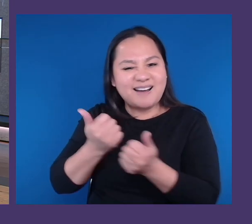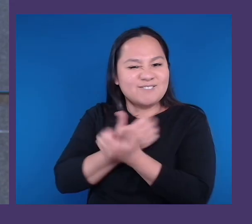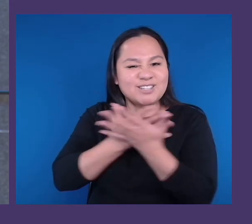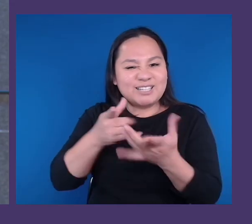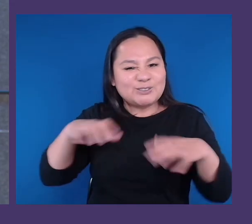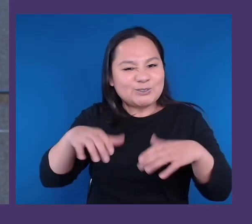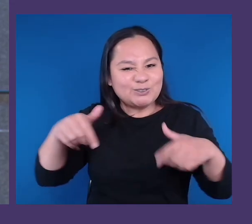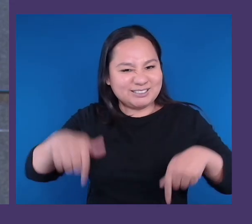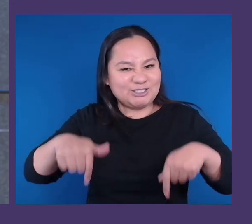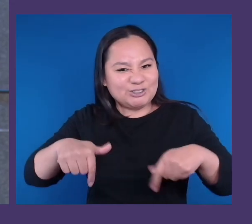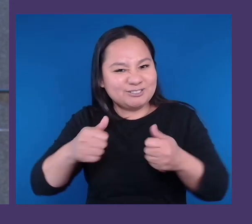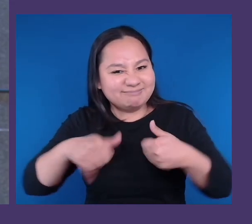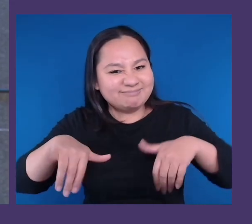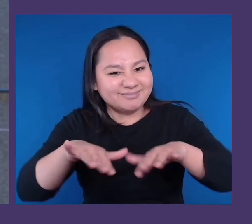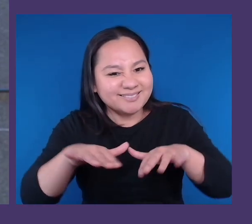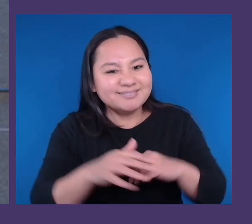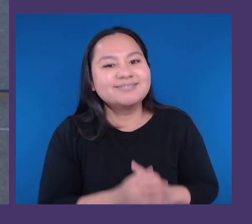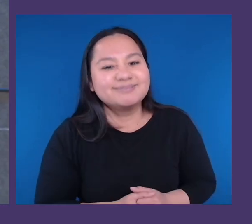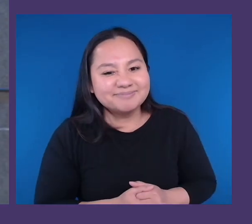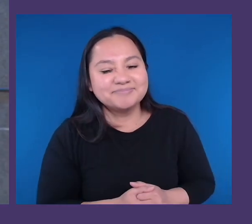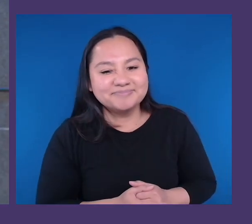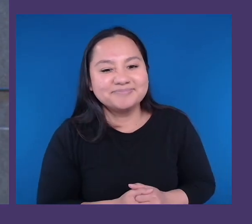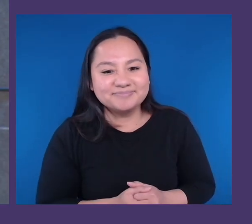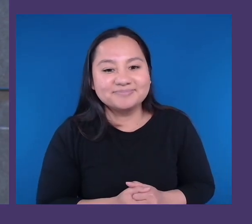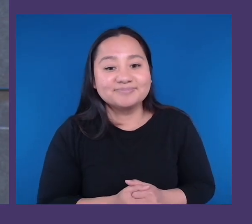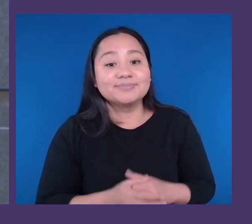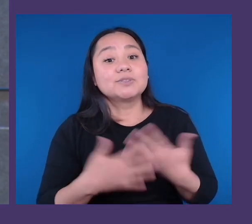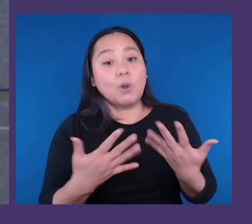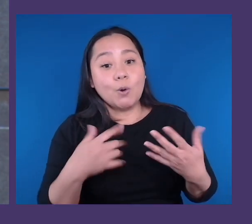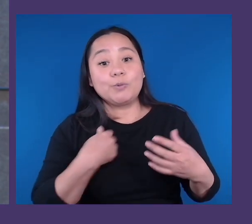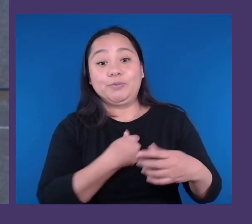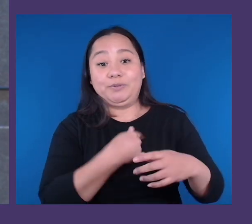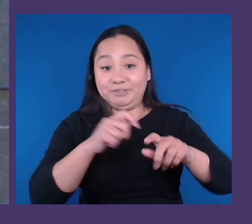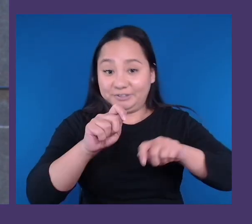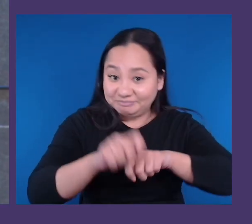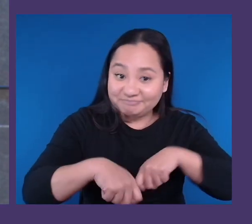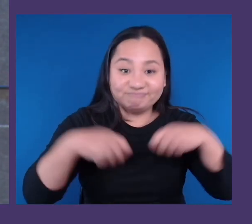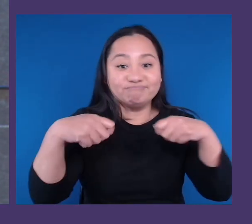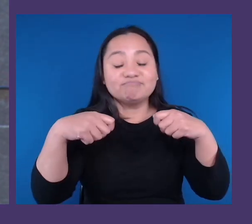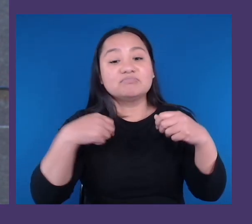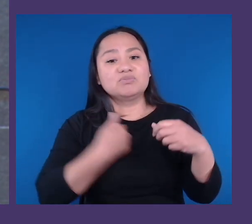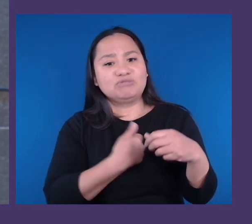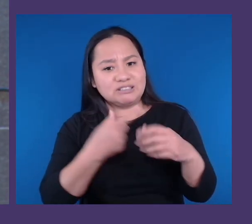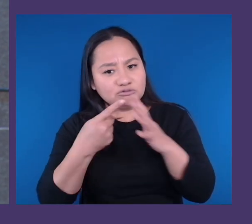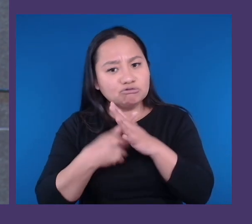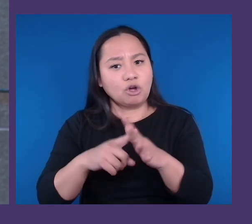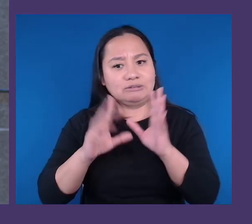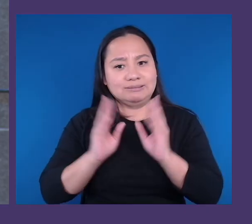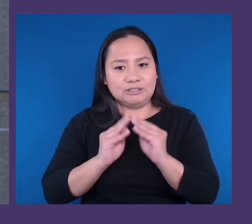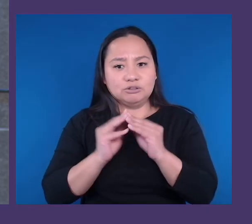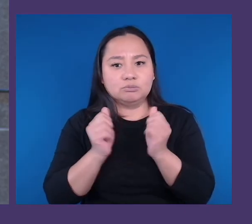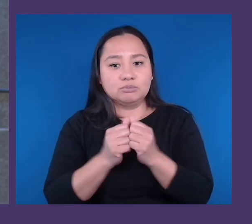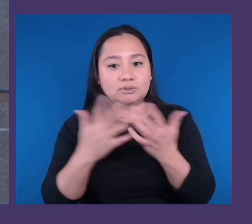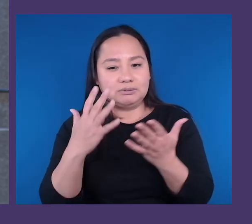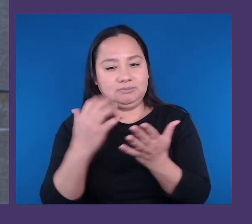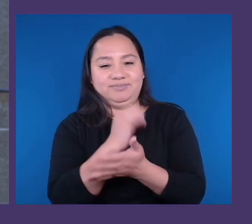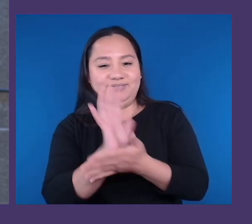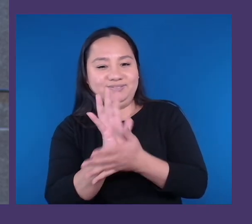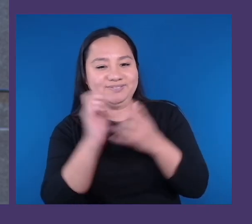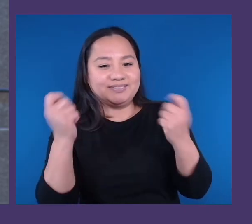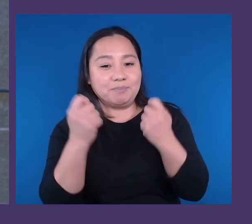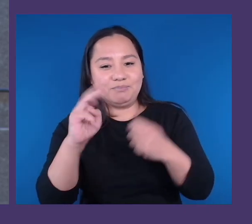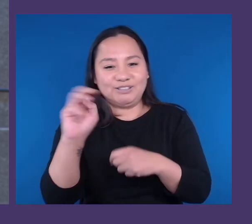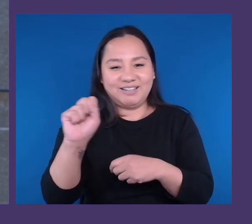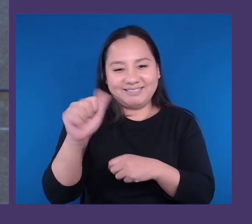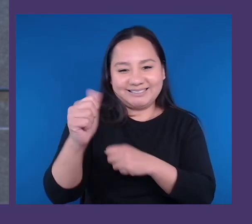as we close out, we started this session with a video celebrating Microsoft's 10-year anniversary, which actually happens